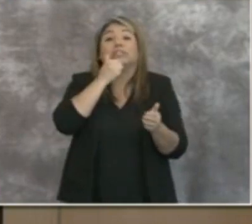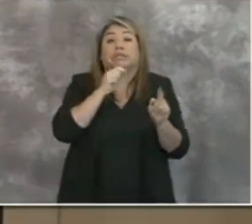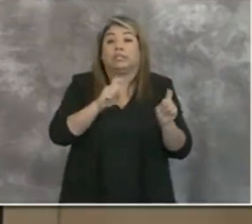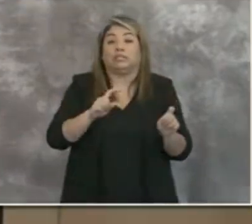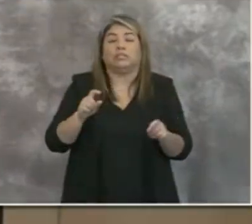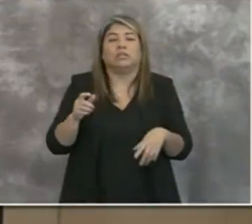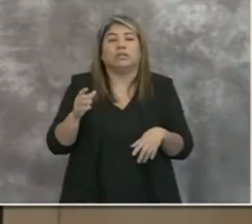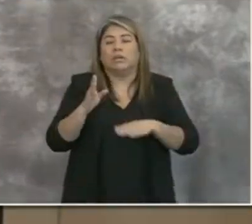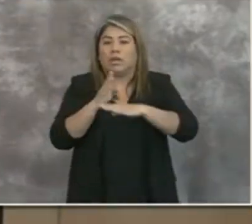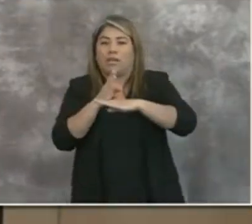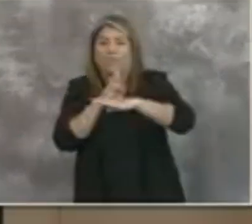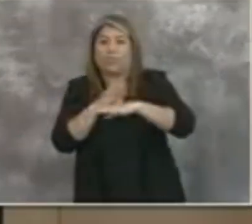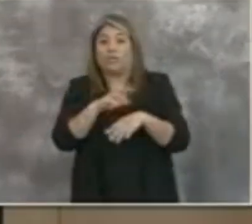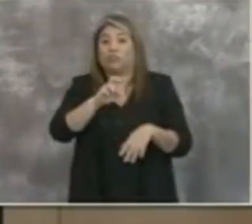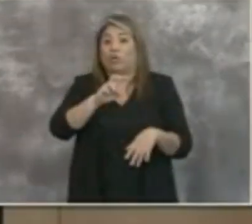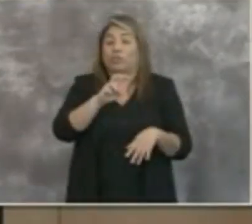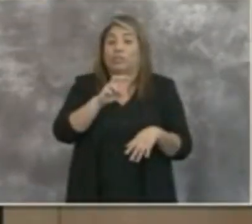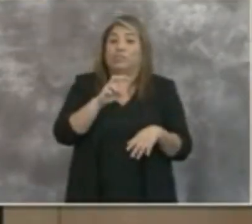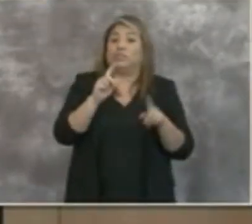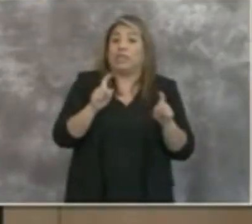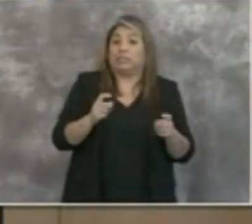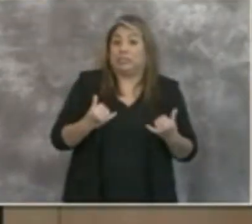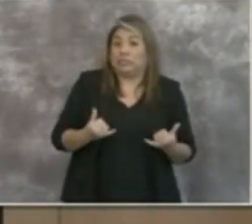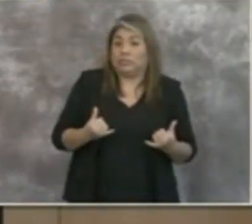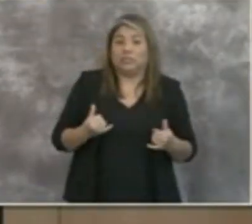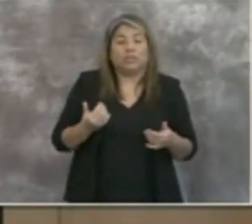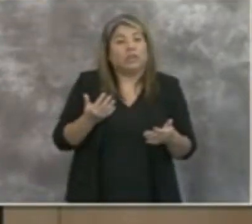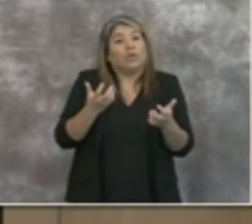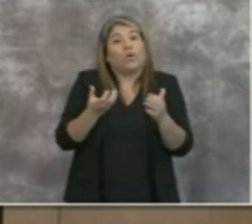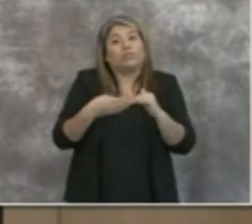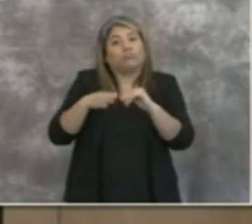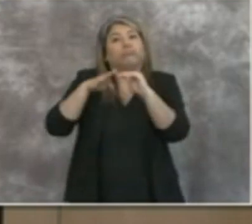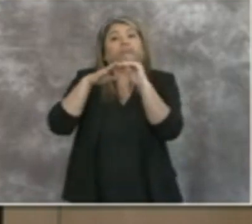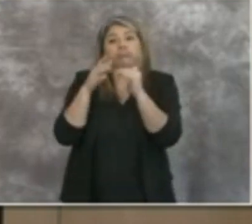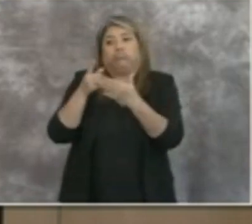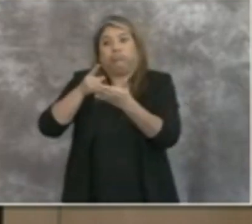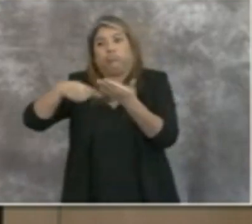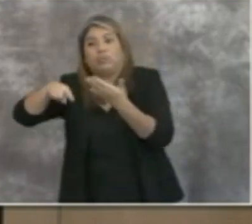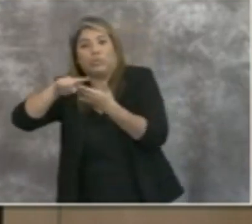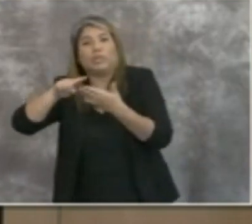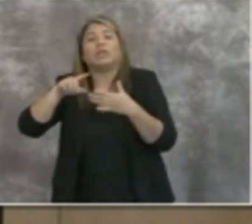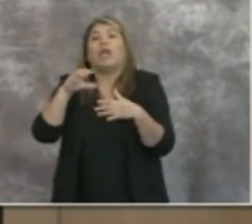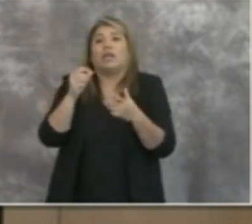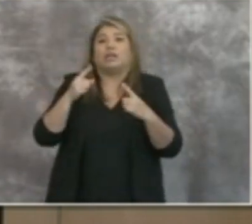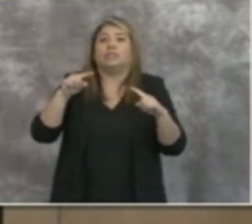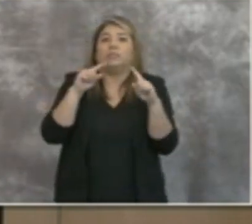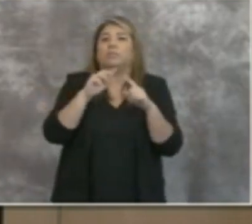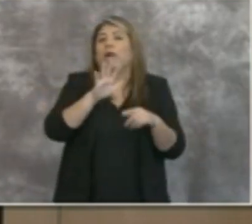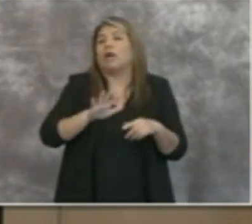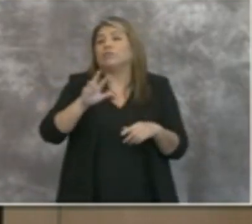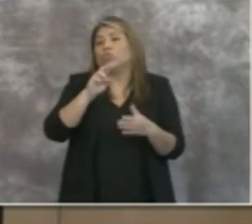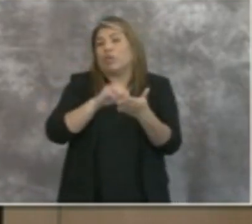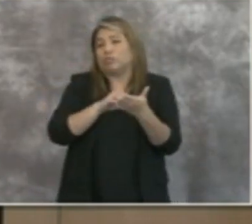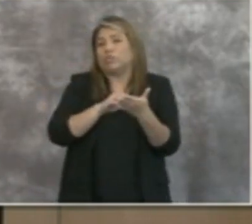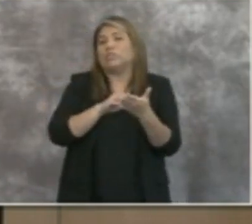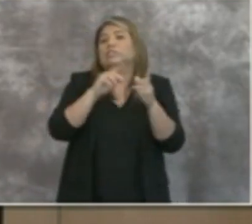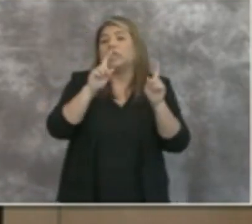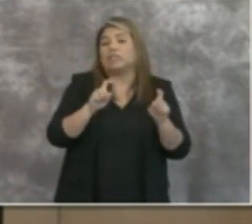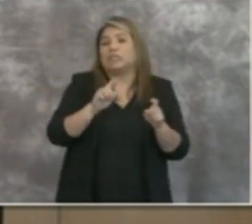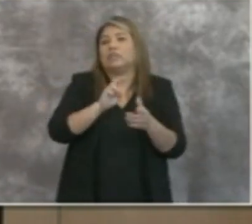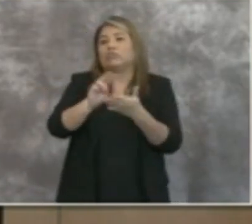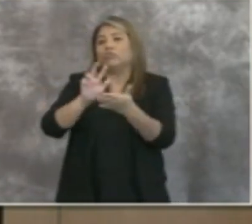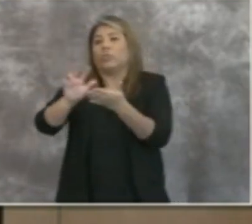averaging at about 200 tests currently. They're ramping up over the next week and achieving about 2,000 tests in about two to three weeks.